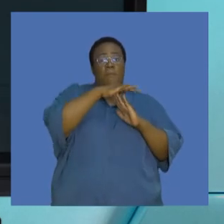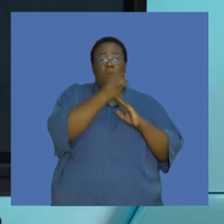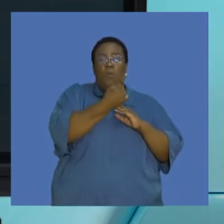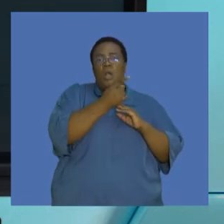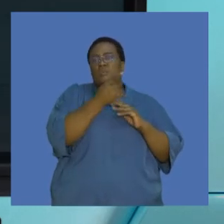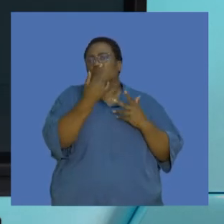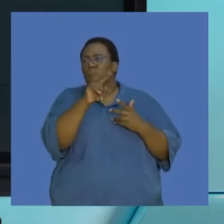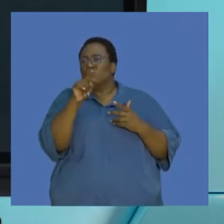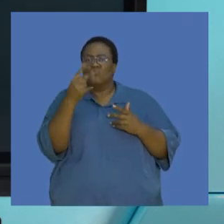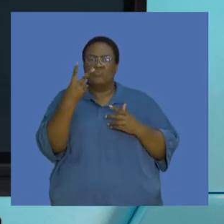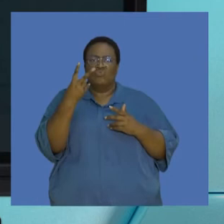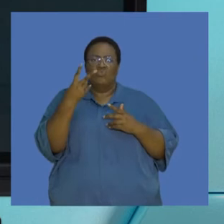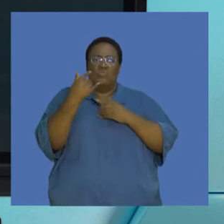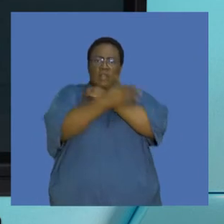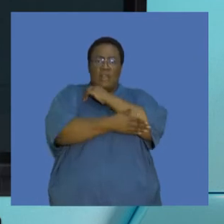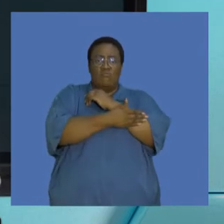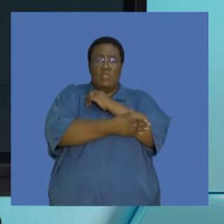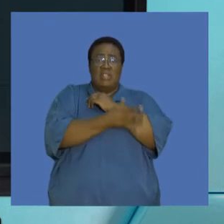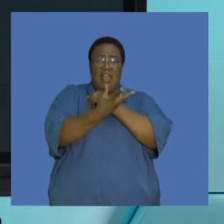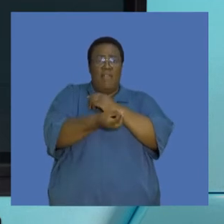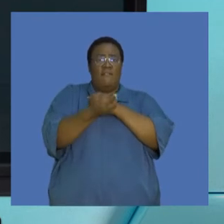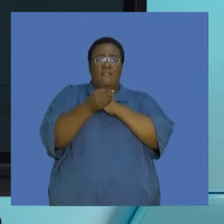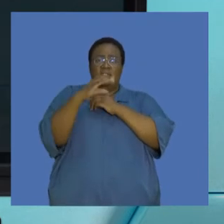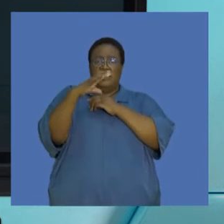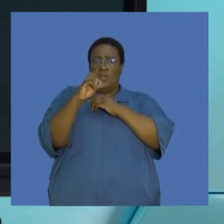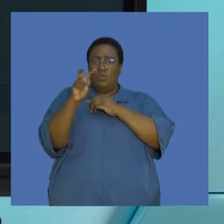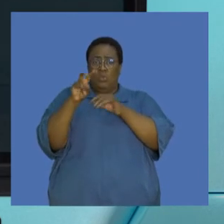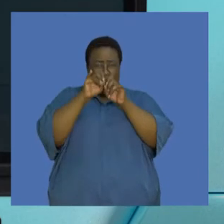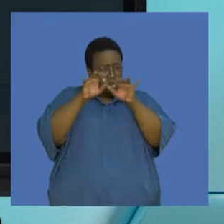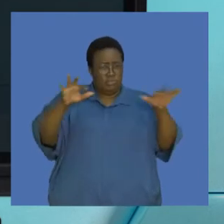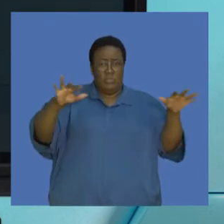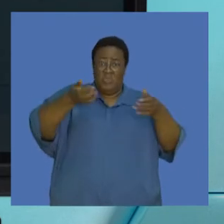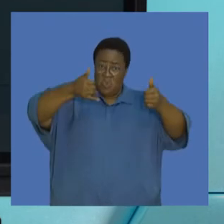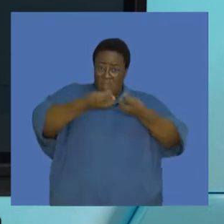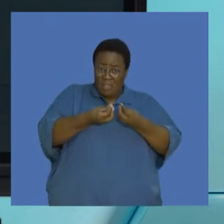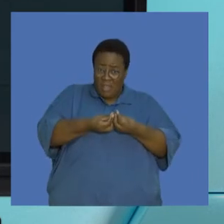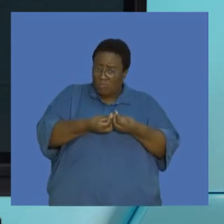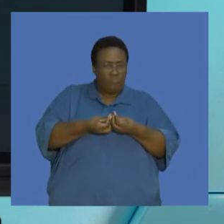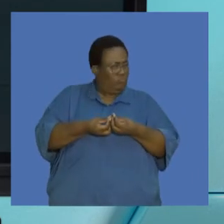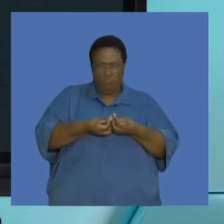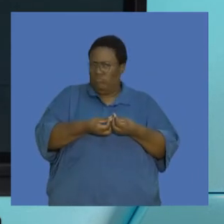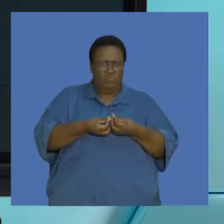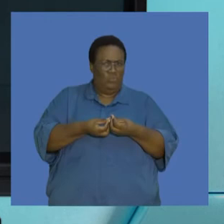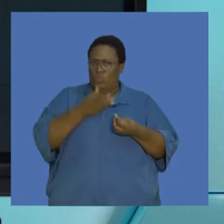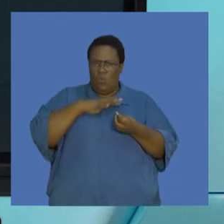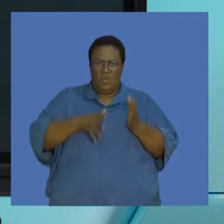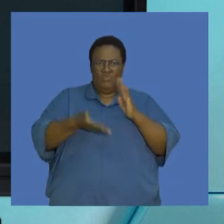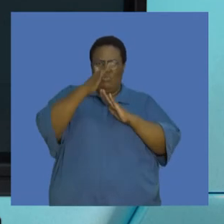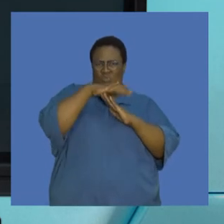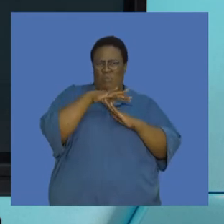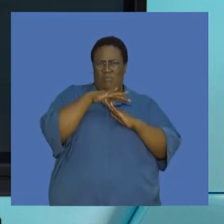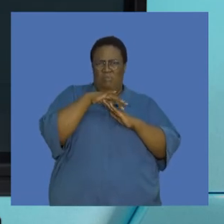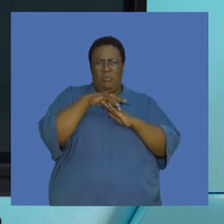that are emitting lots of carbon dioxide. And this is not a good thing. It's certainly not where we want to be top in.